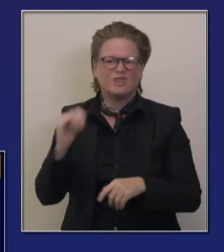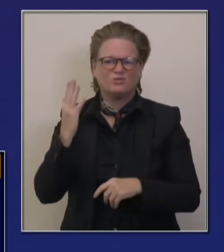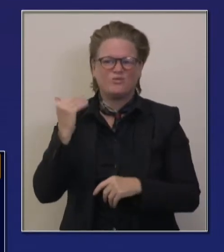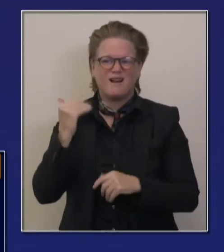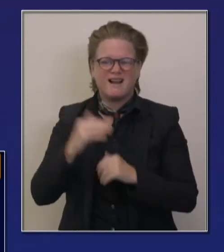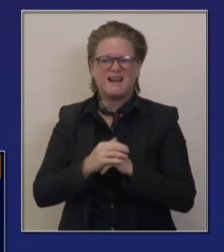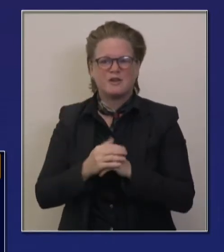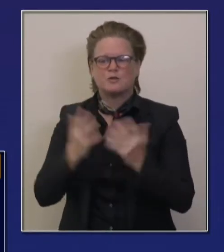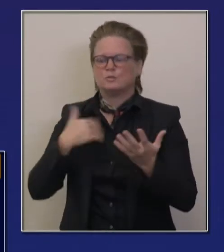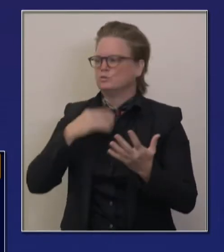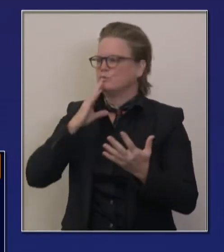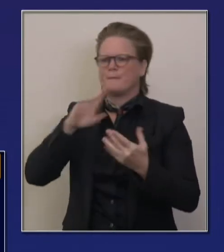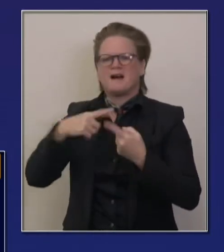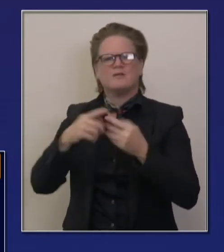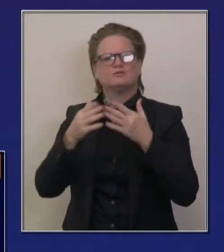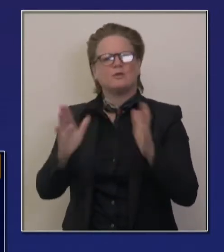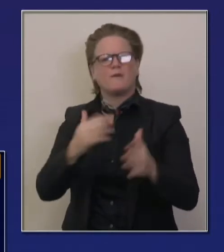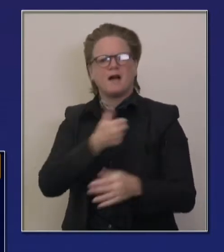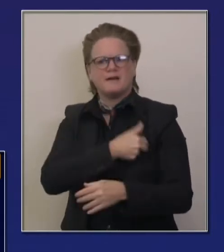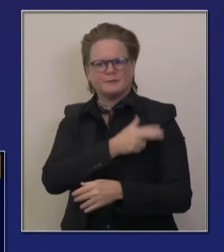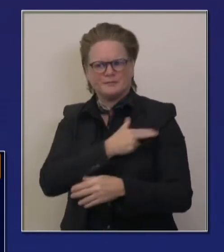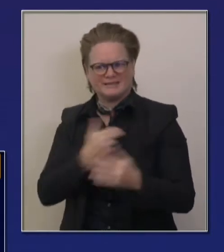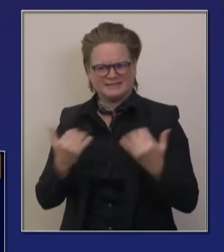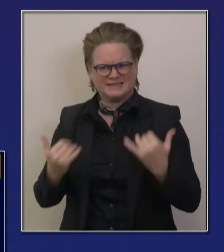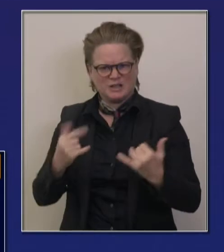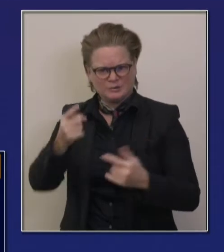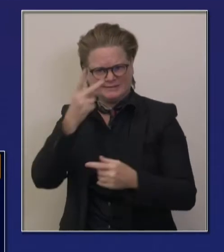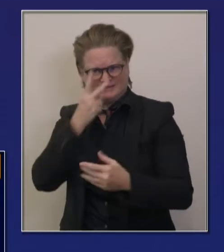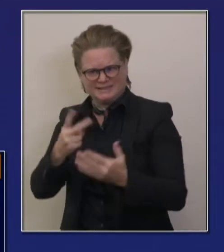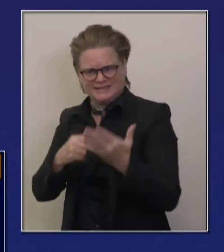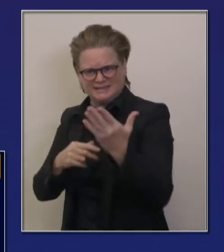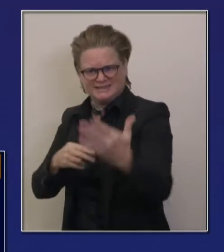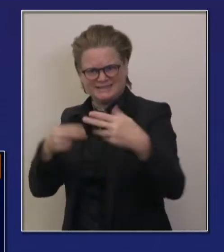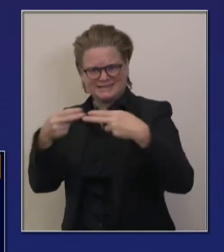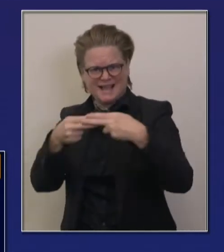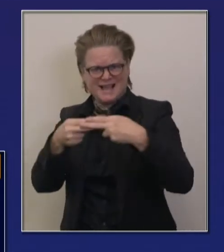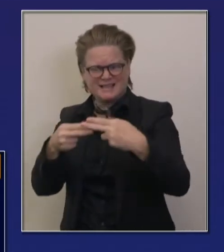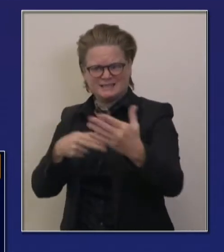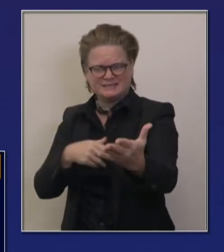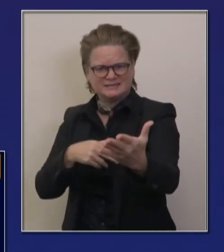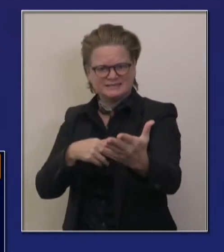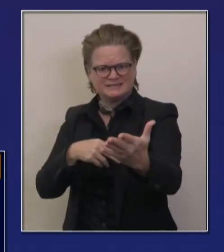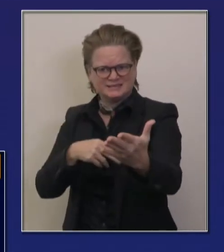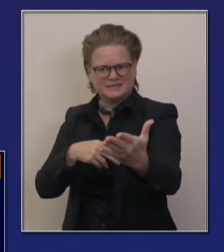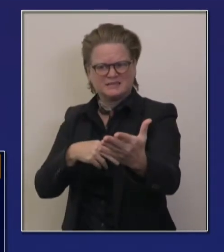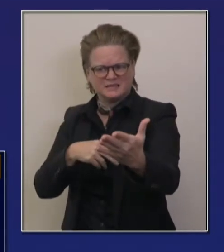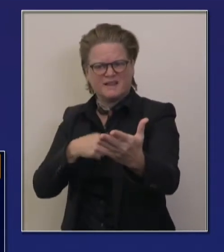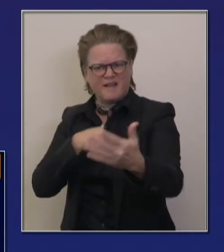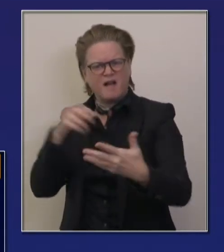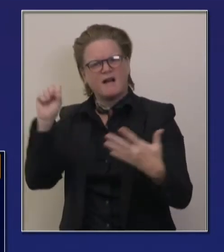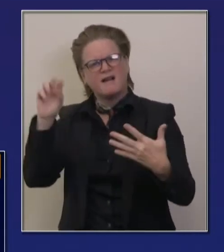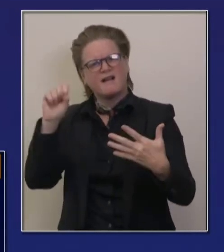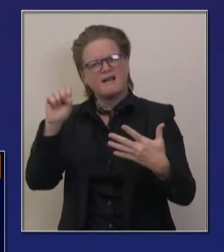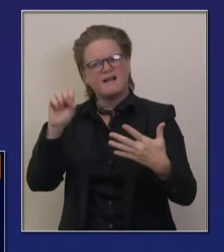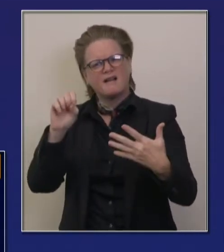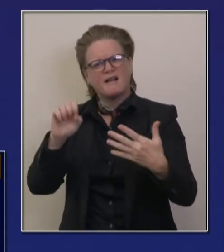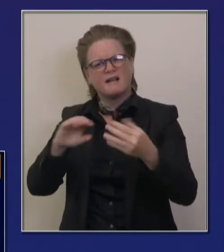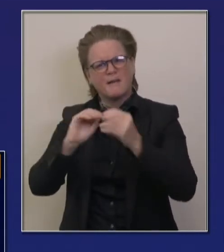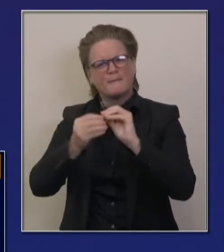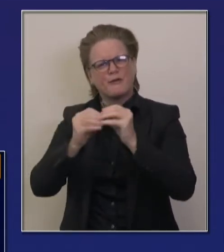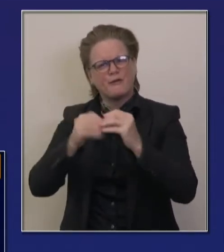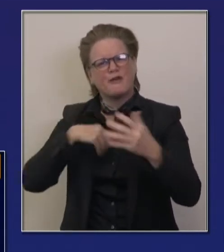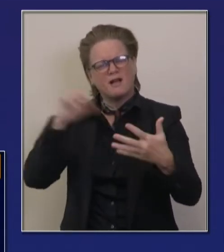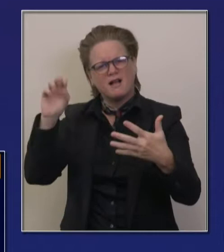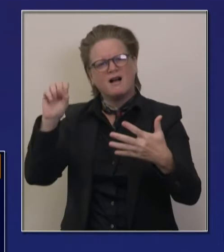overall into perspective. You can see here slides very familiar for those that have watched, uh, these presentations, close to 74